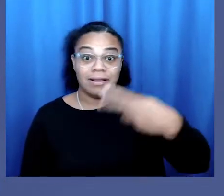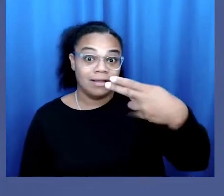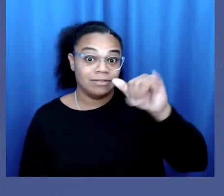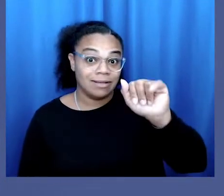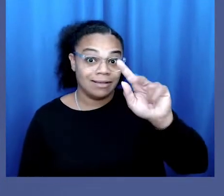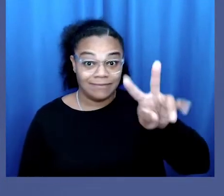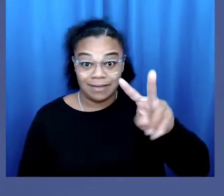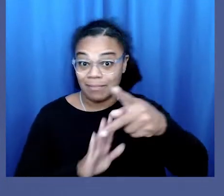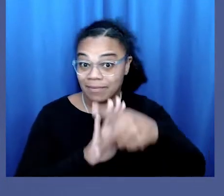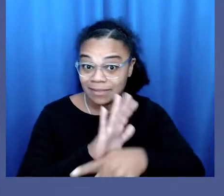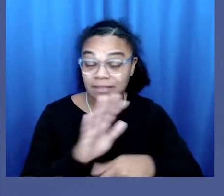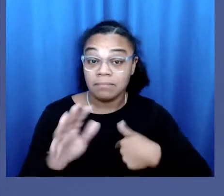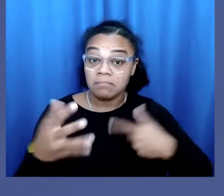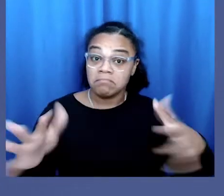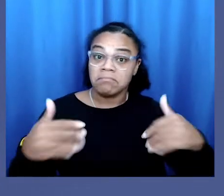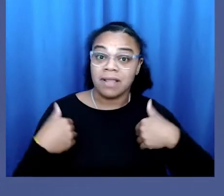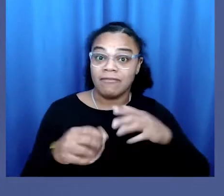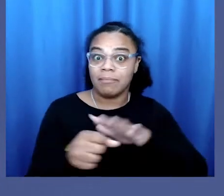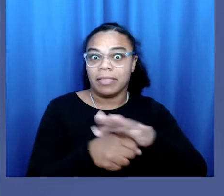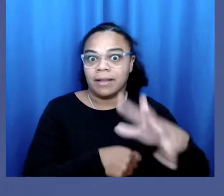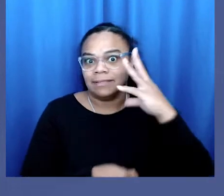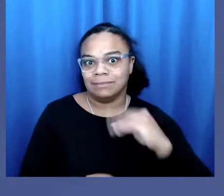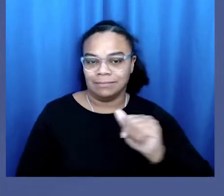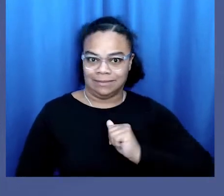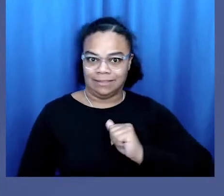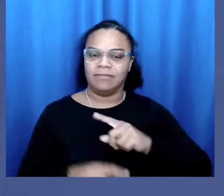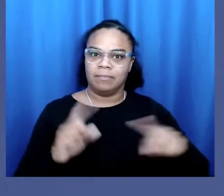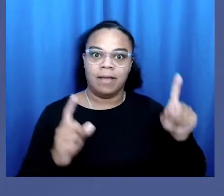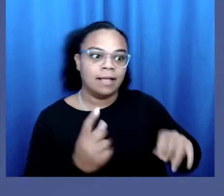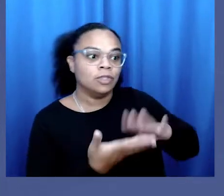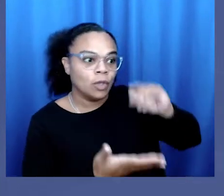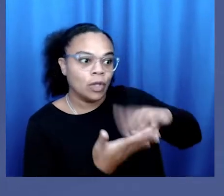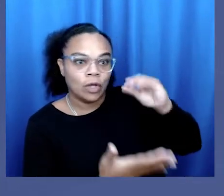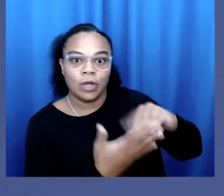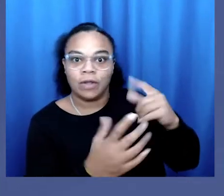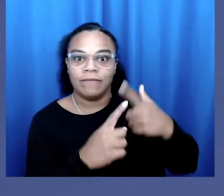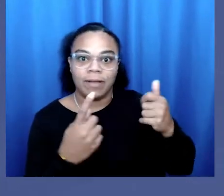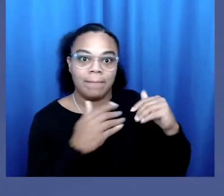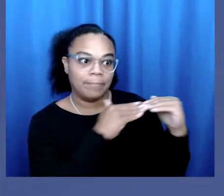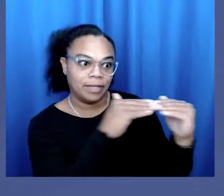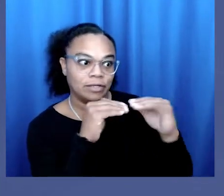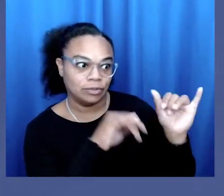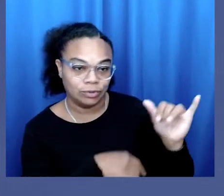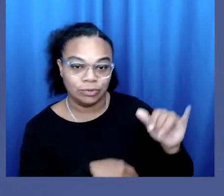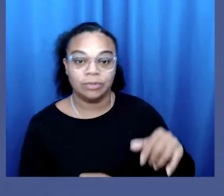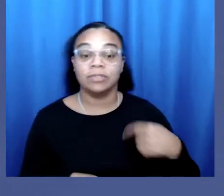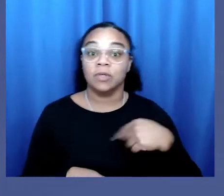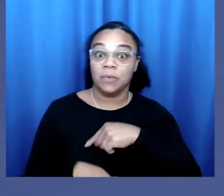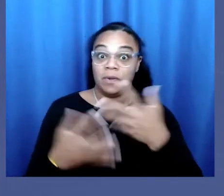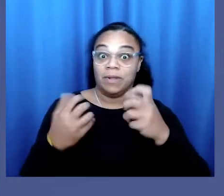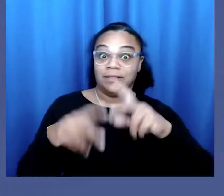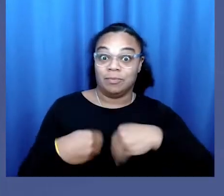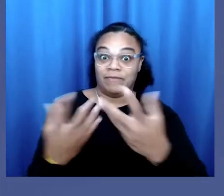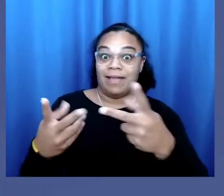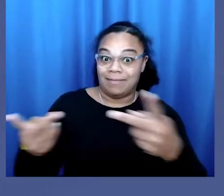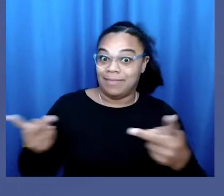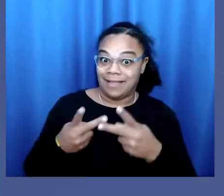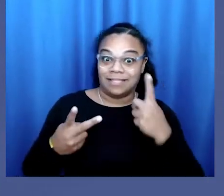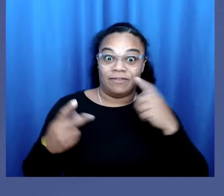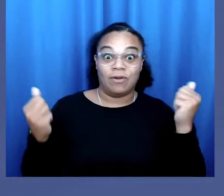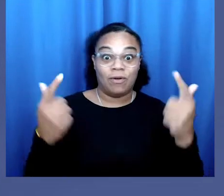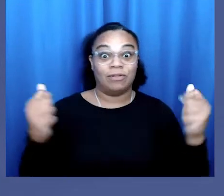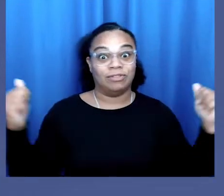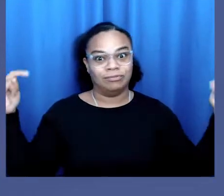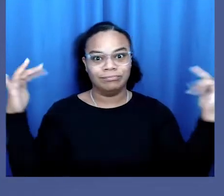my own experiences, but I had a lot to learn from my peers. So we wanted to create a space where people from different backgrounds could come and learn about